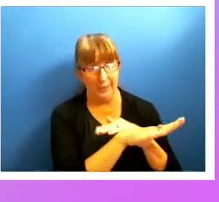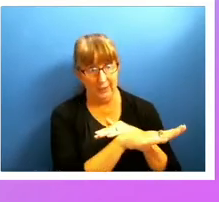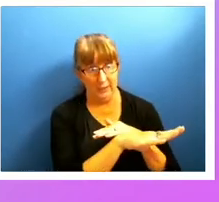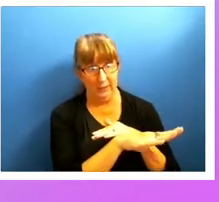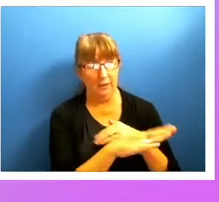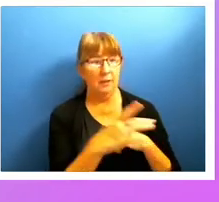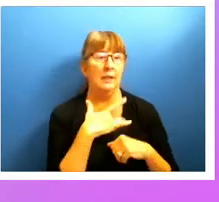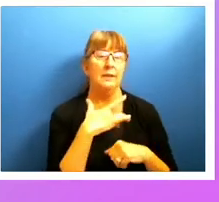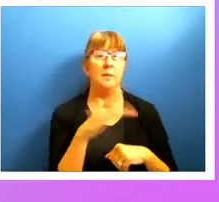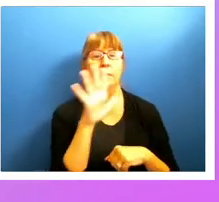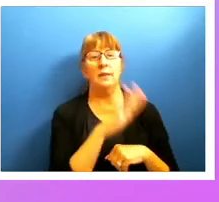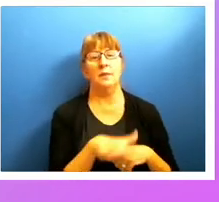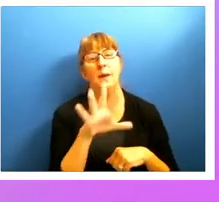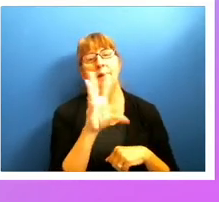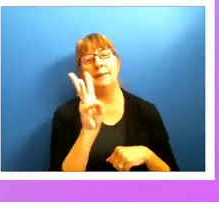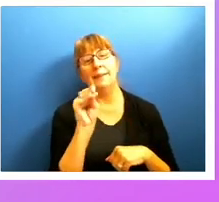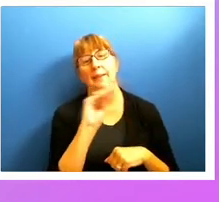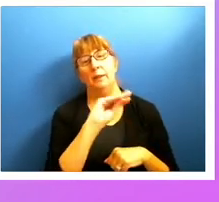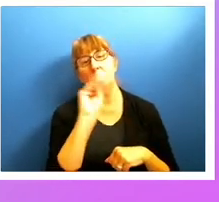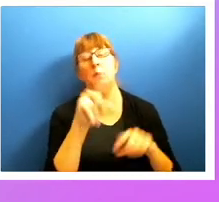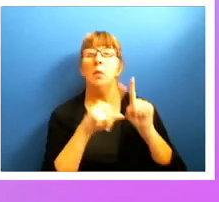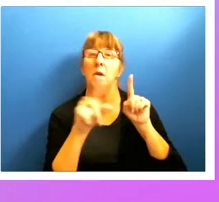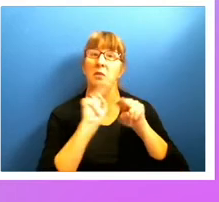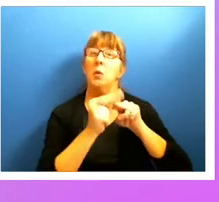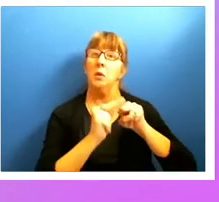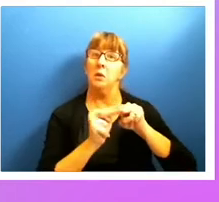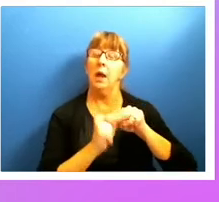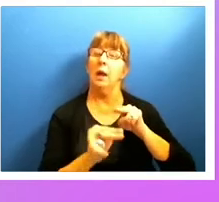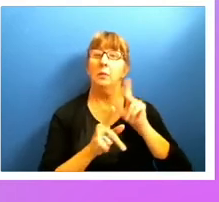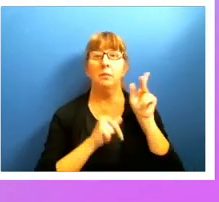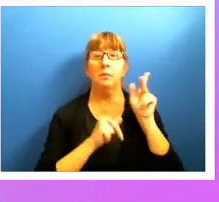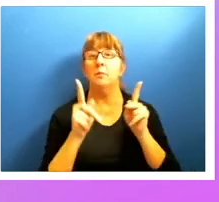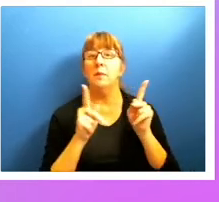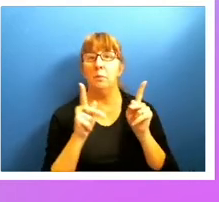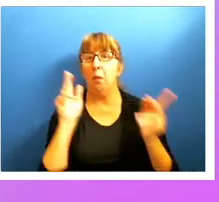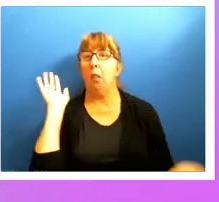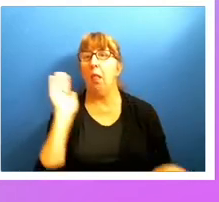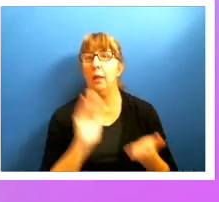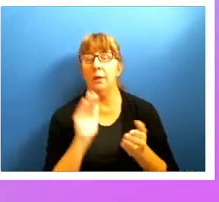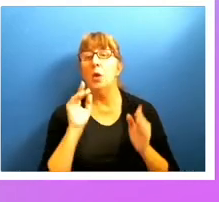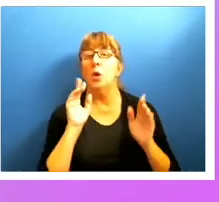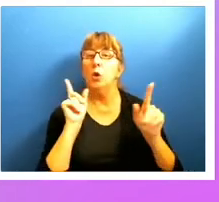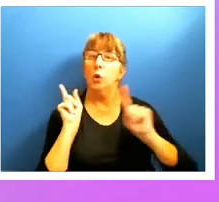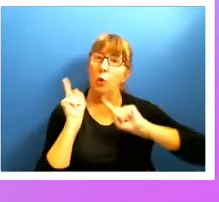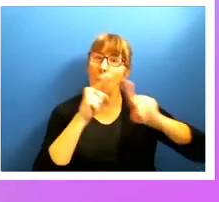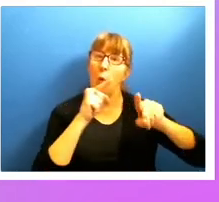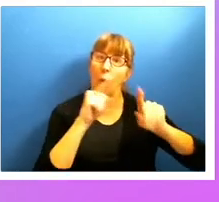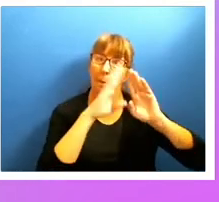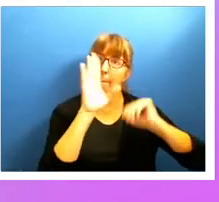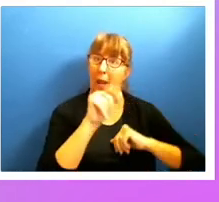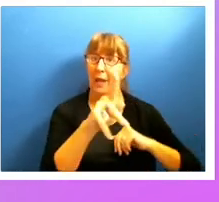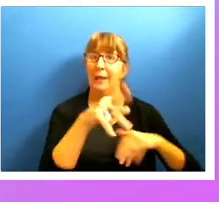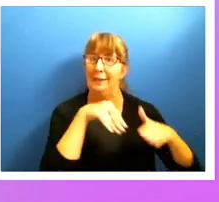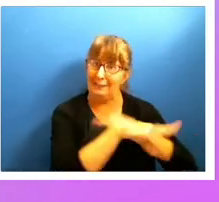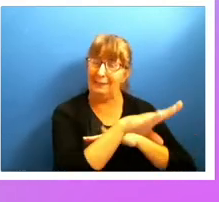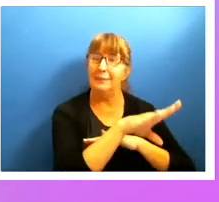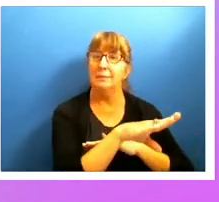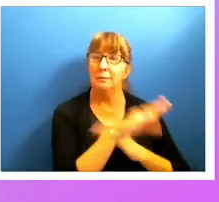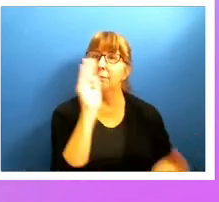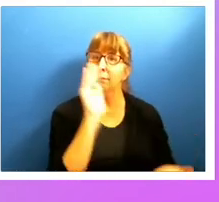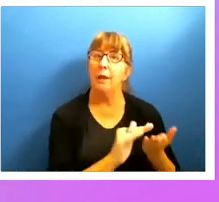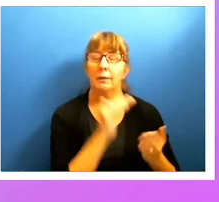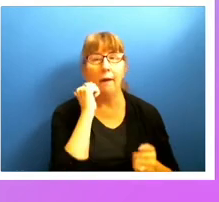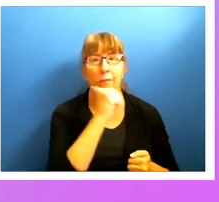probably about 60%, but it's declining. You know, fewer people go into their banks every day, but still, you know, do the same